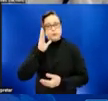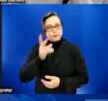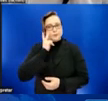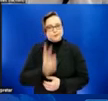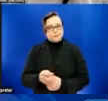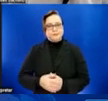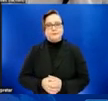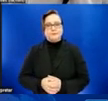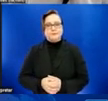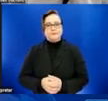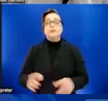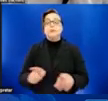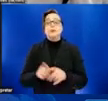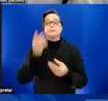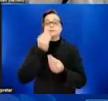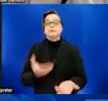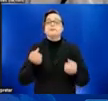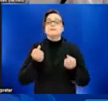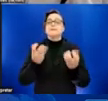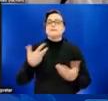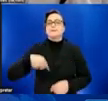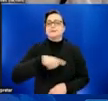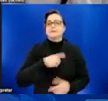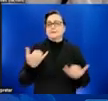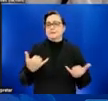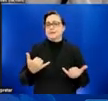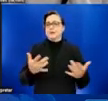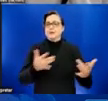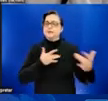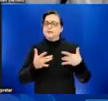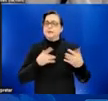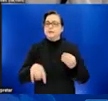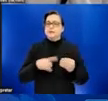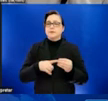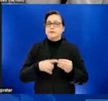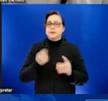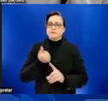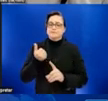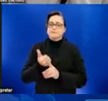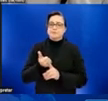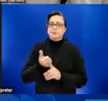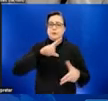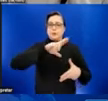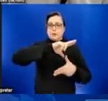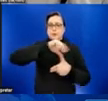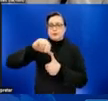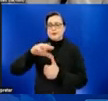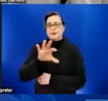especially today, are concerned about the impacts of Hurricane Fiona and Hurricane Ian.